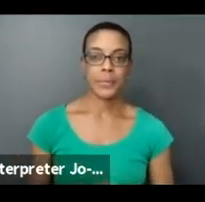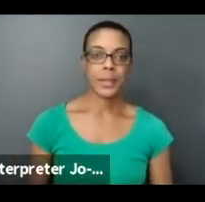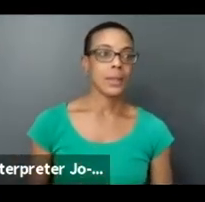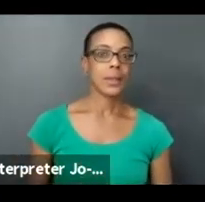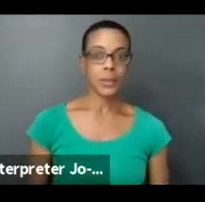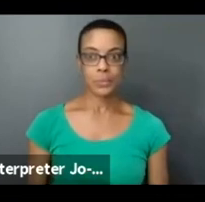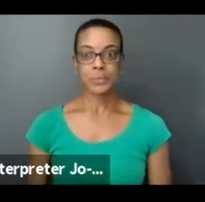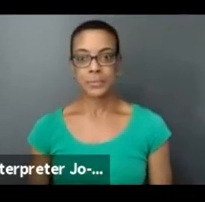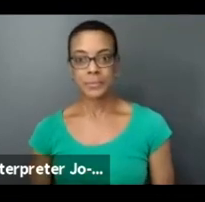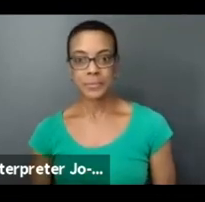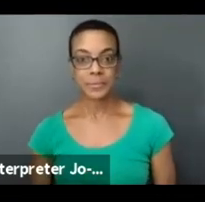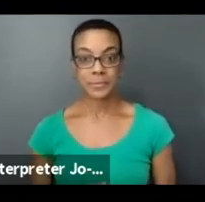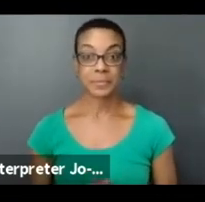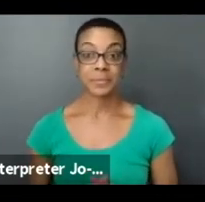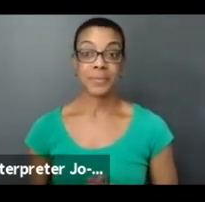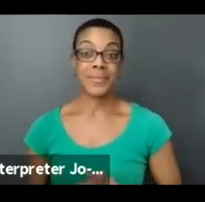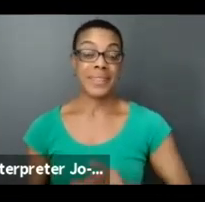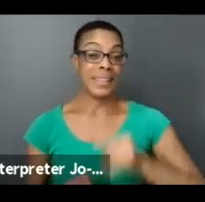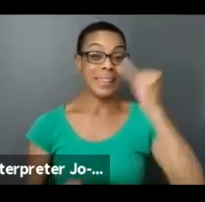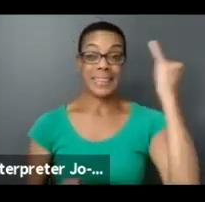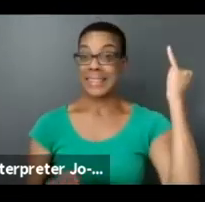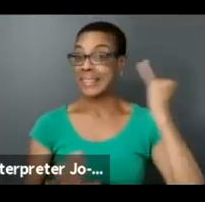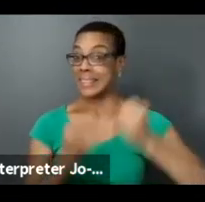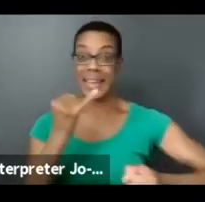Last call for anyone who has their hand up.